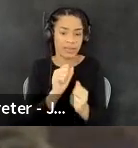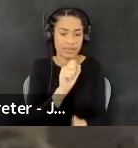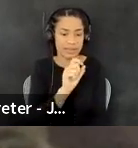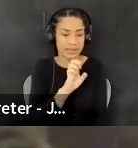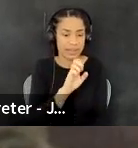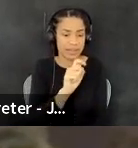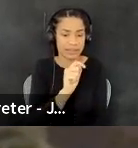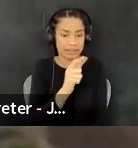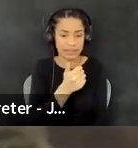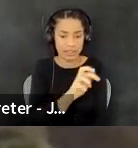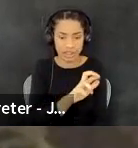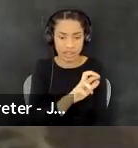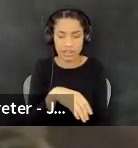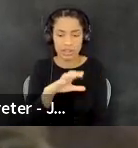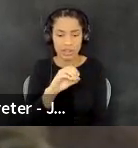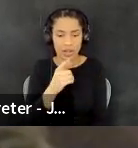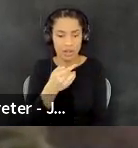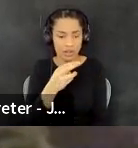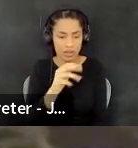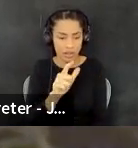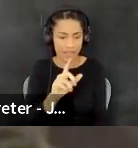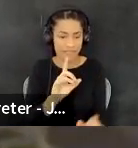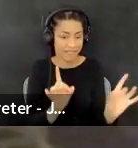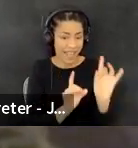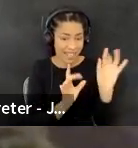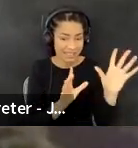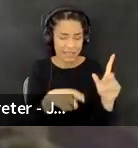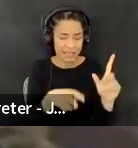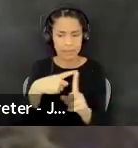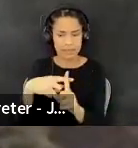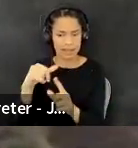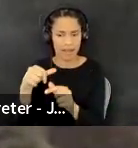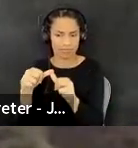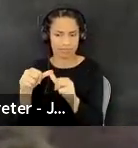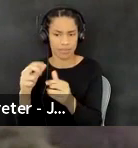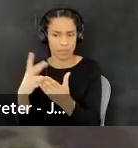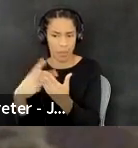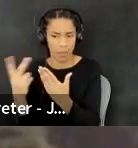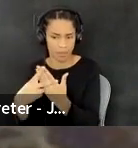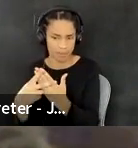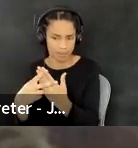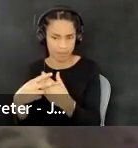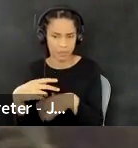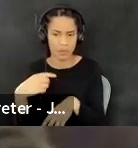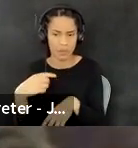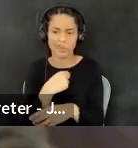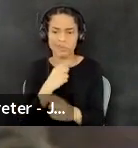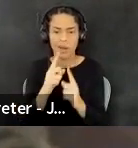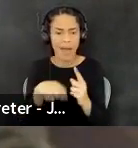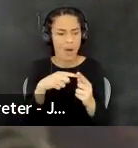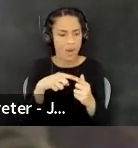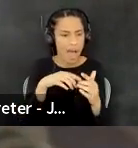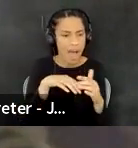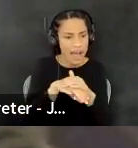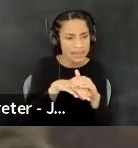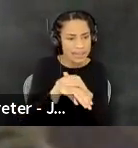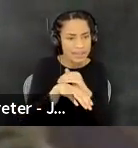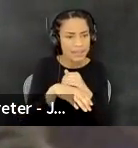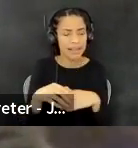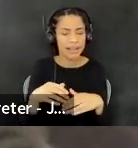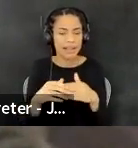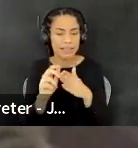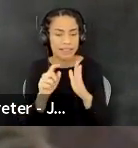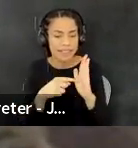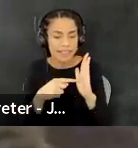of the ongoing, um, settler colonial project. Uh, we talked a lot about, um, access and leadership and representation